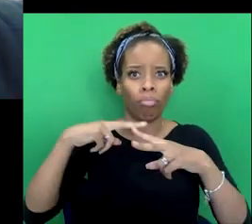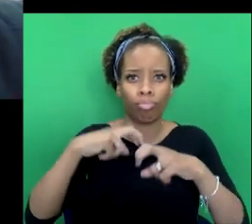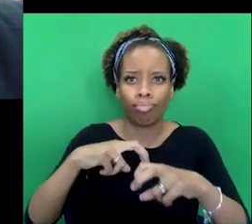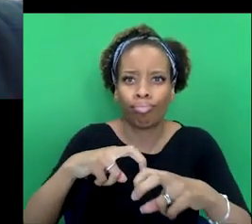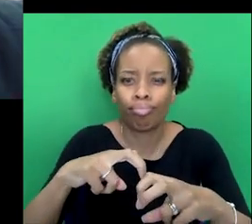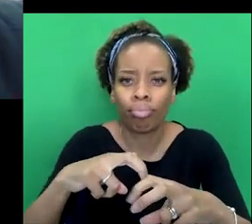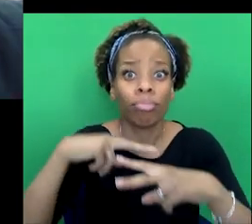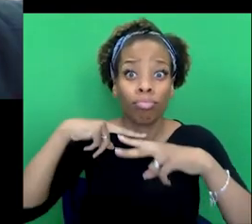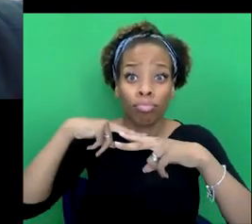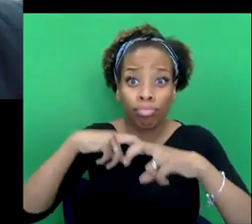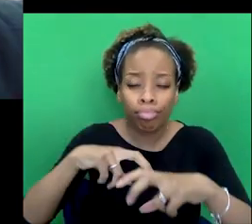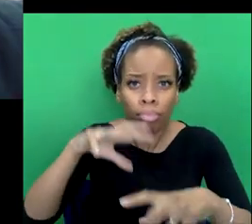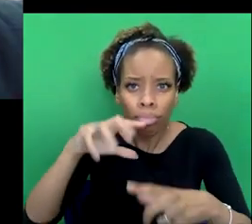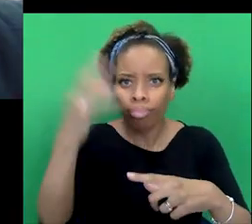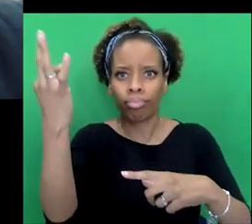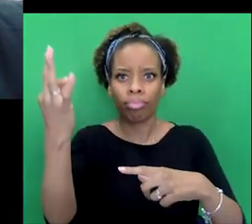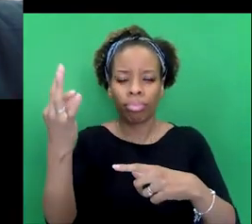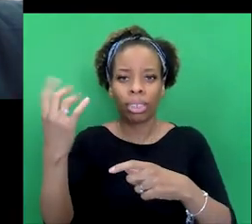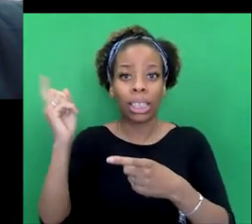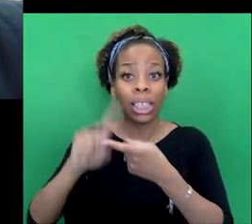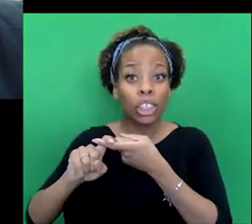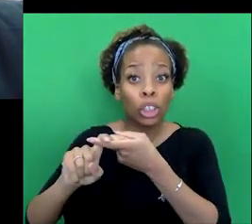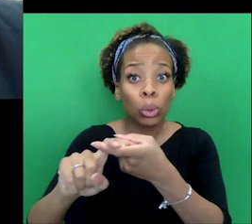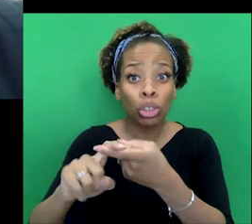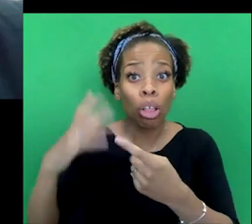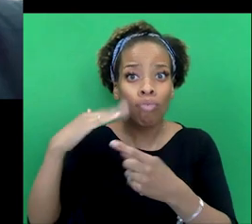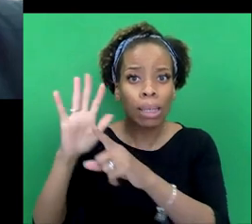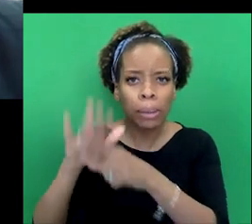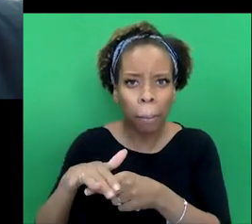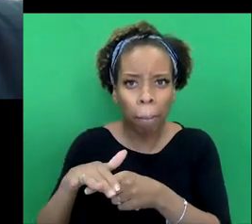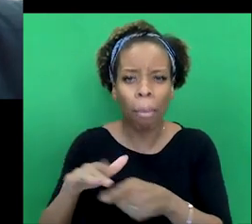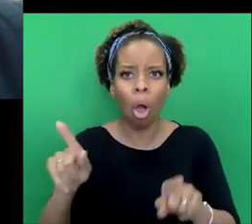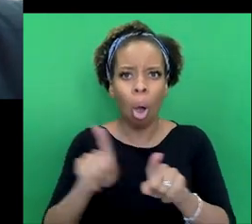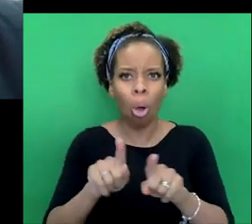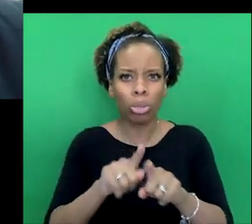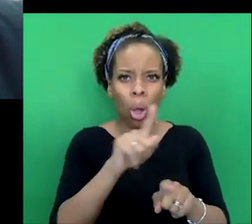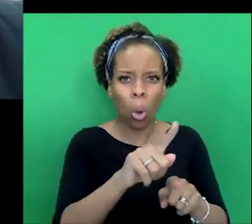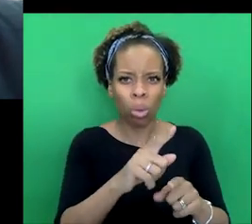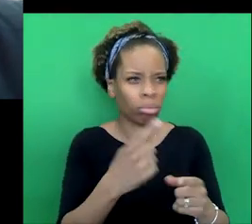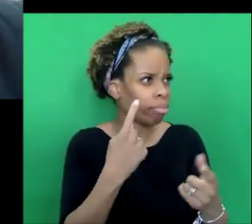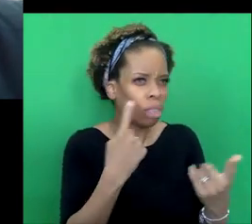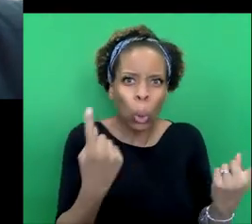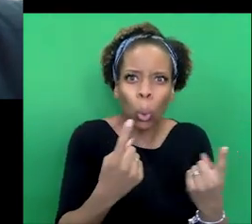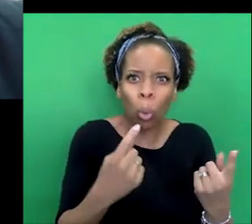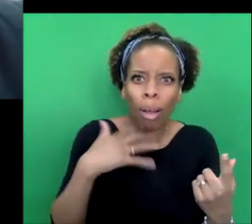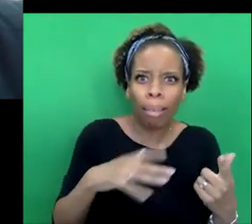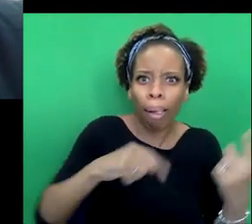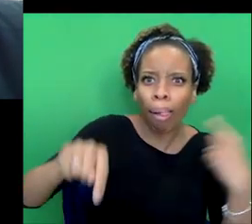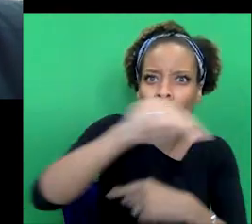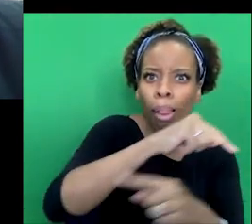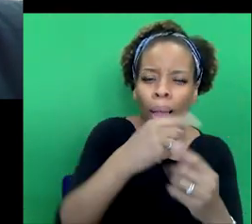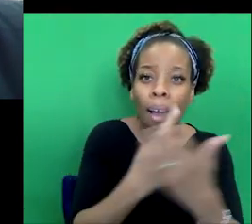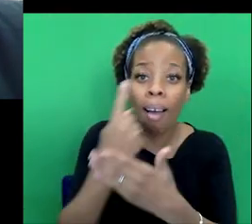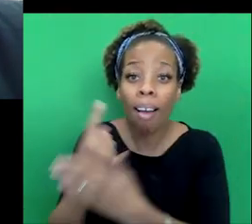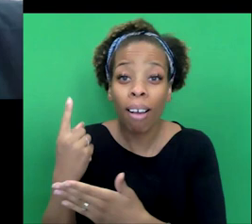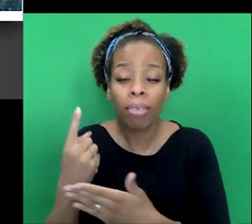to do with institutional racism as it is into who put the knife into Staffordshire livestock. Well, on the case